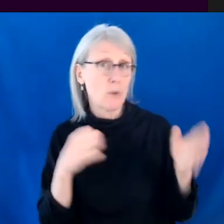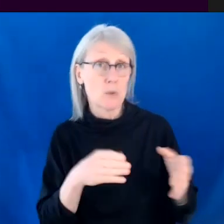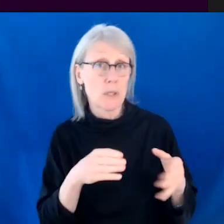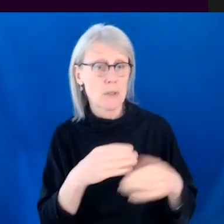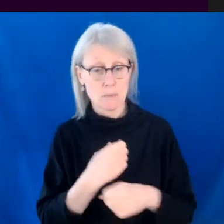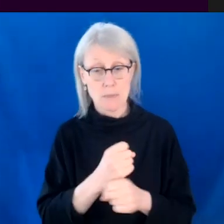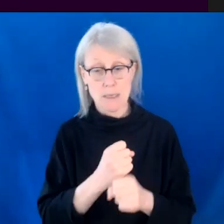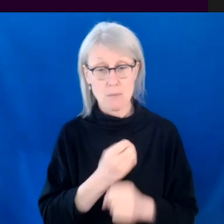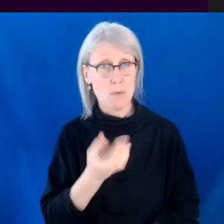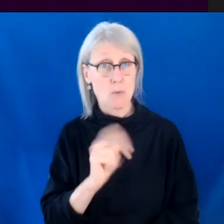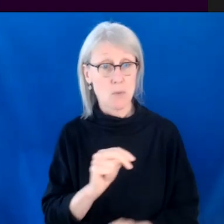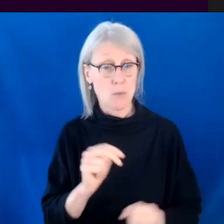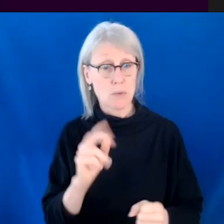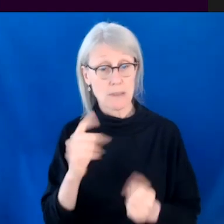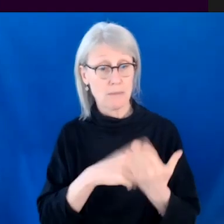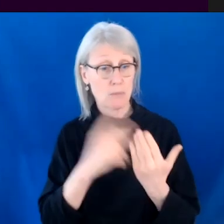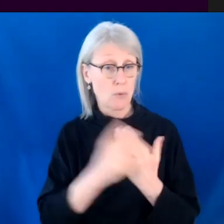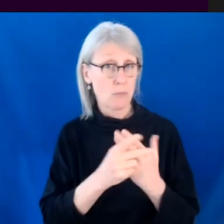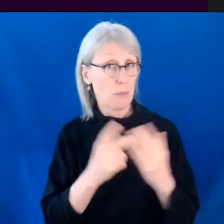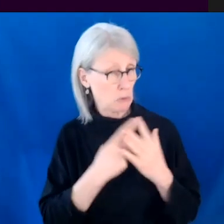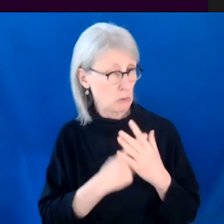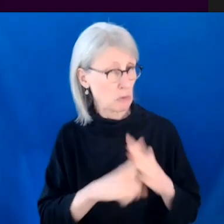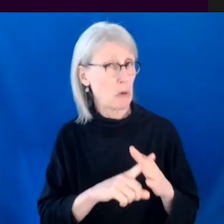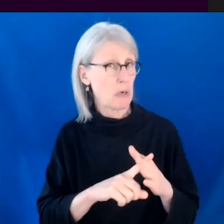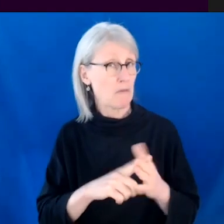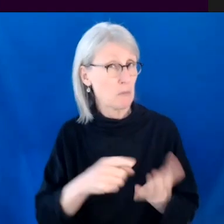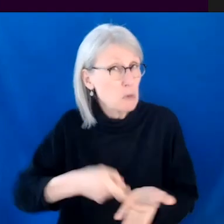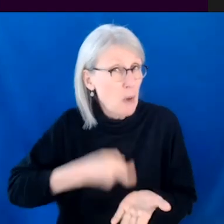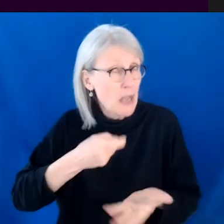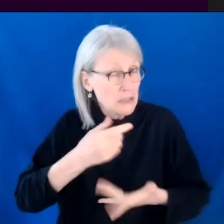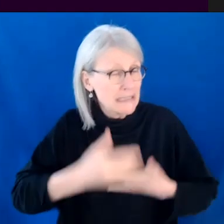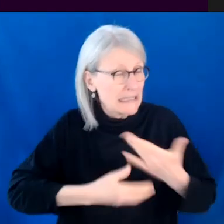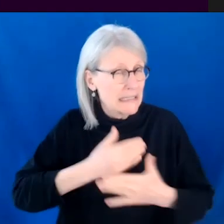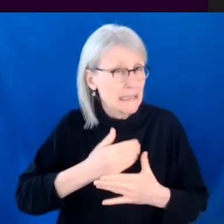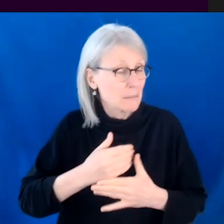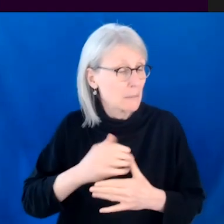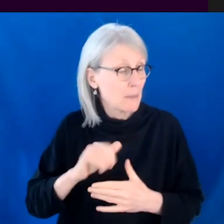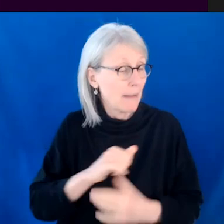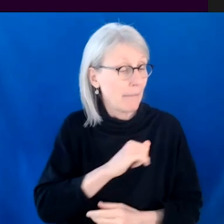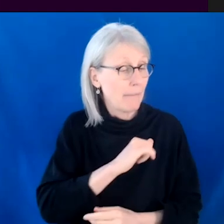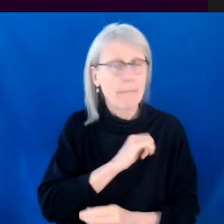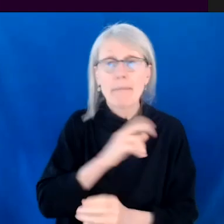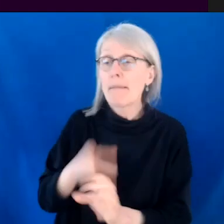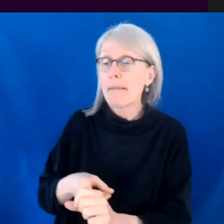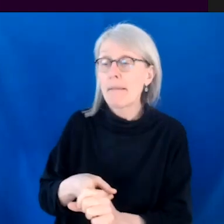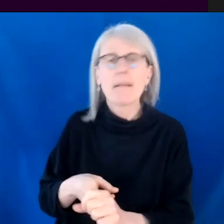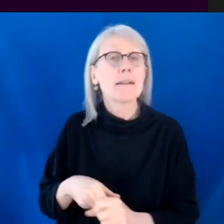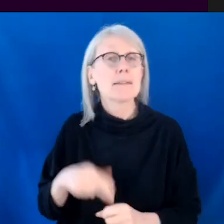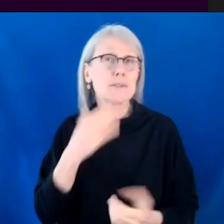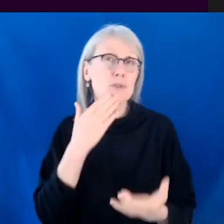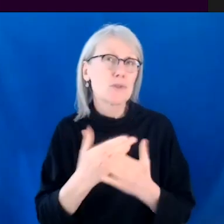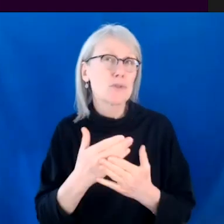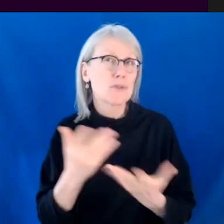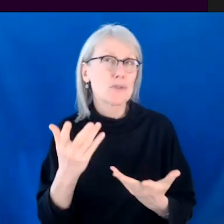a show on my own and kind of starting from the ground up again. Um, I feel like it's really important to, I